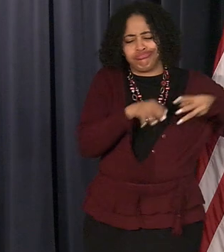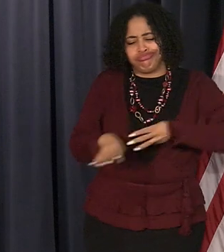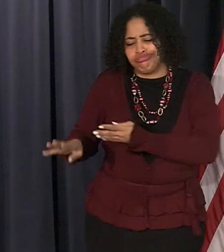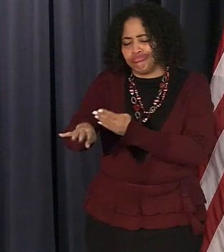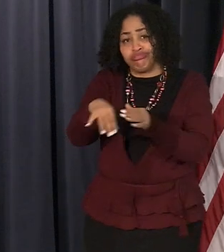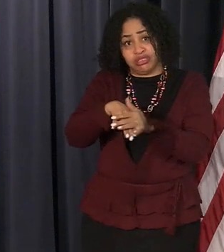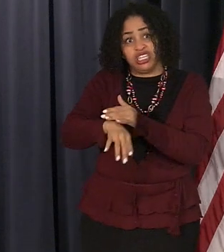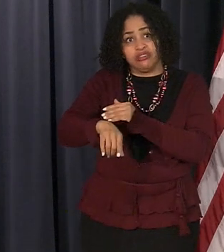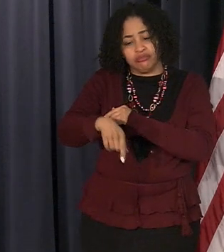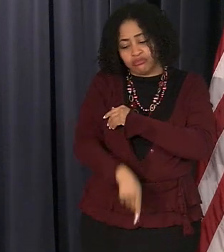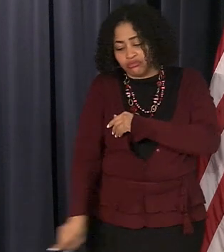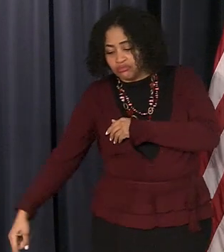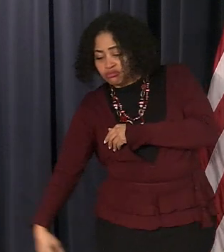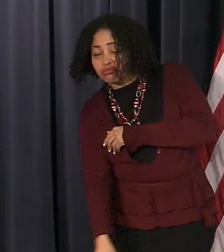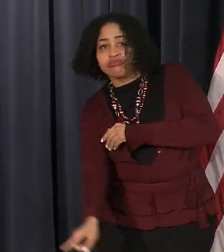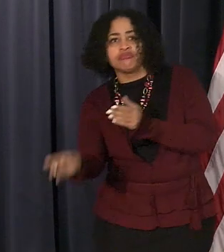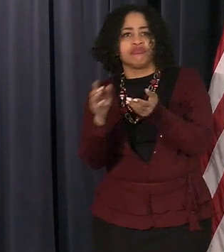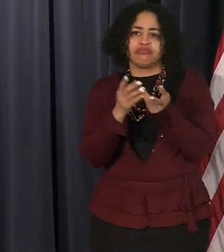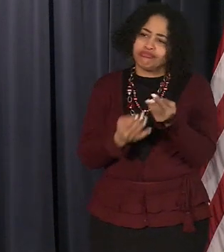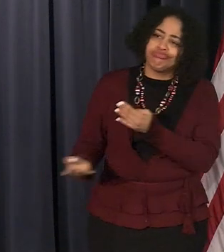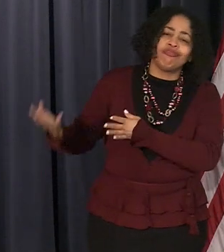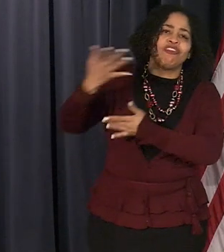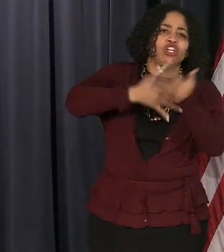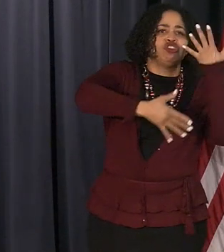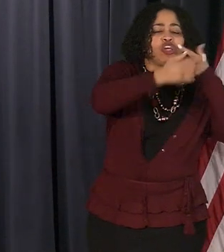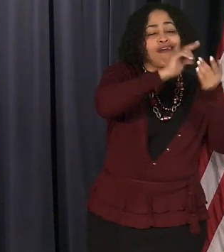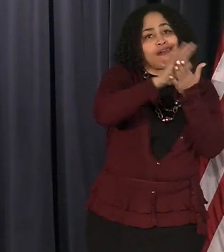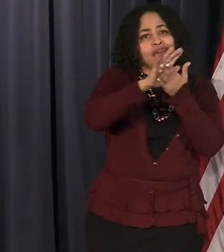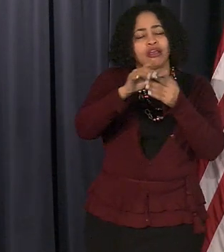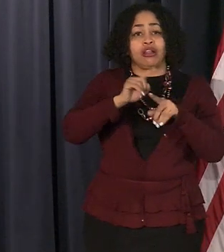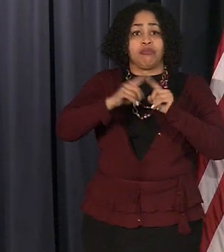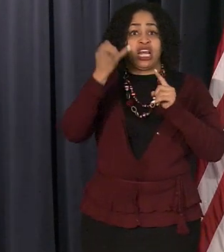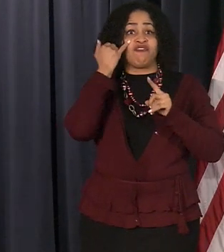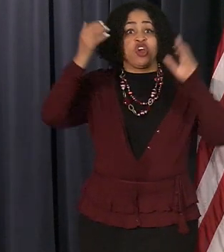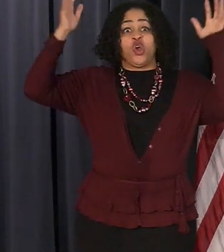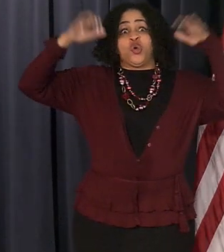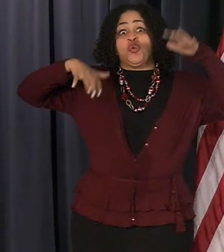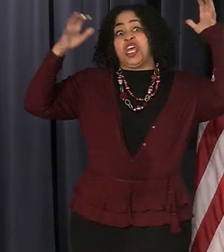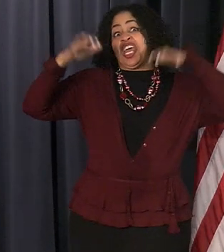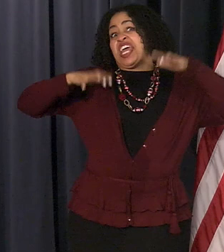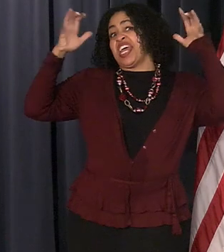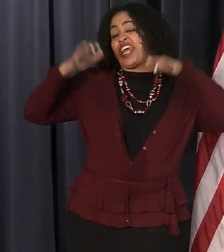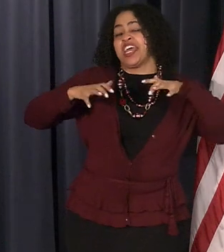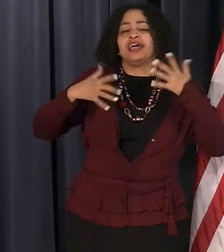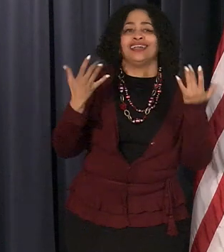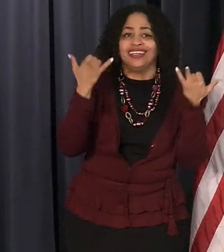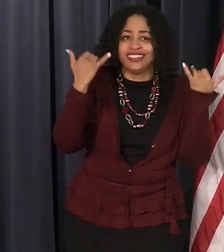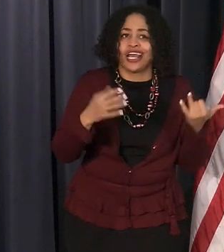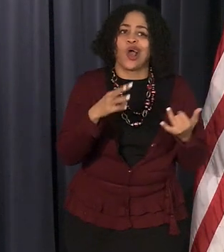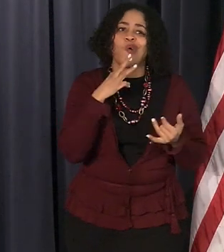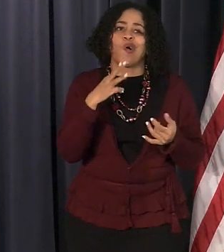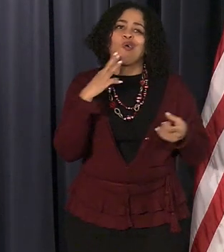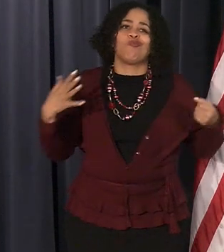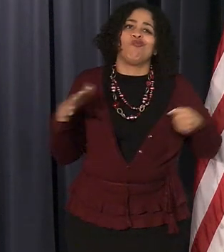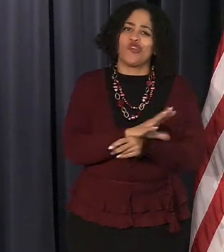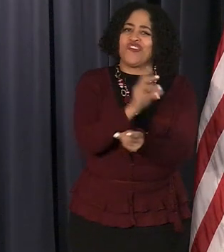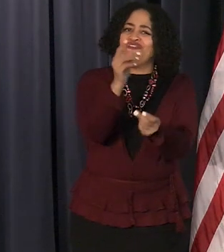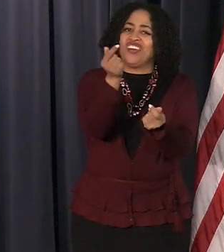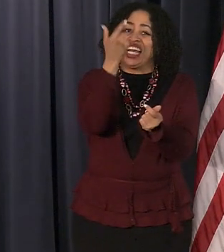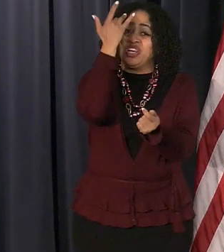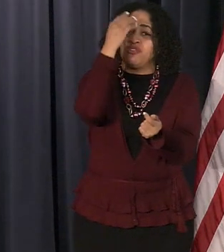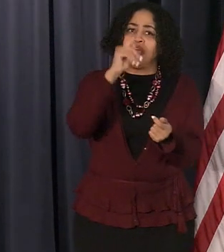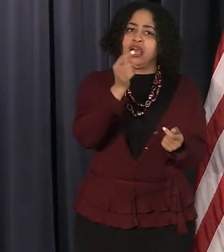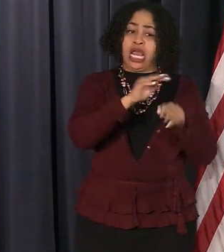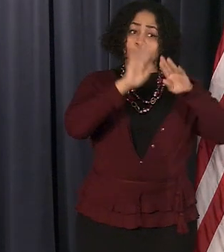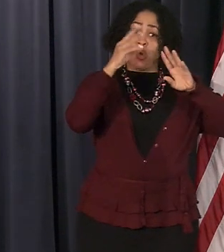on a rainy day these pipes fill up because the water running off the street fills up the